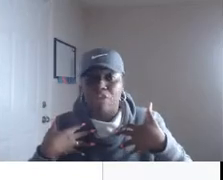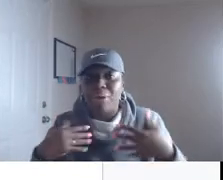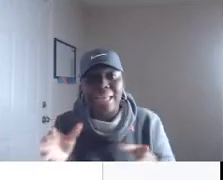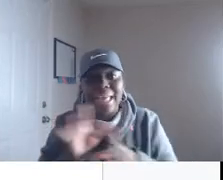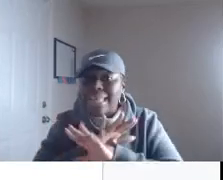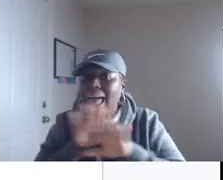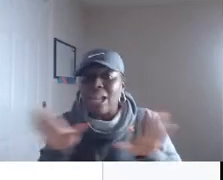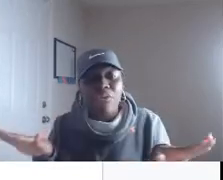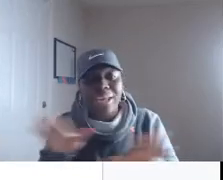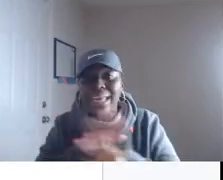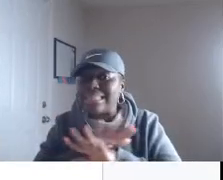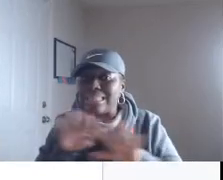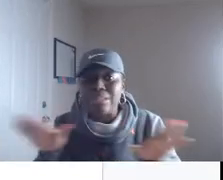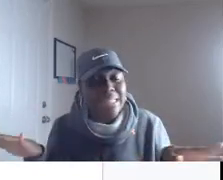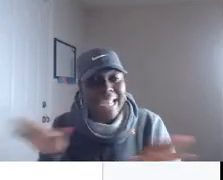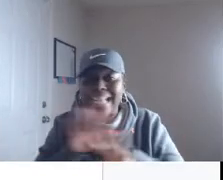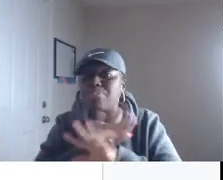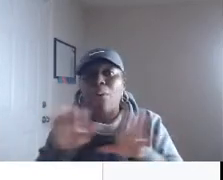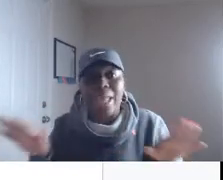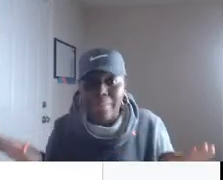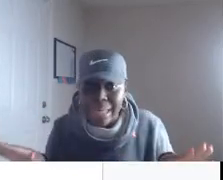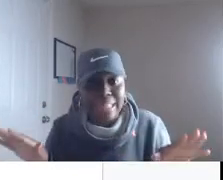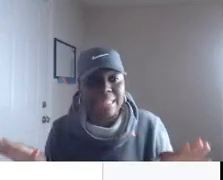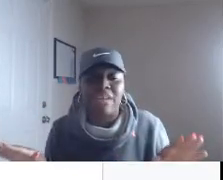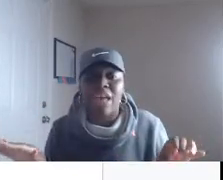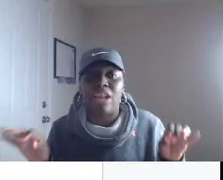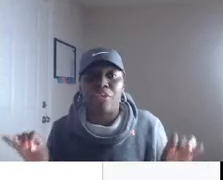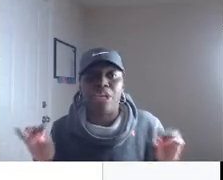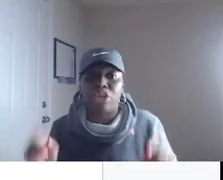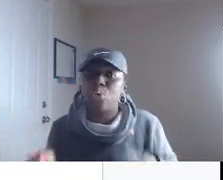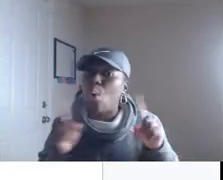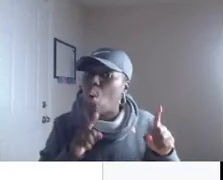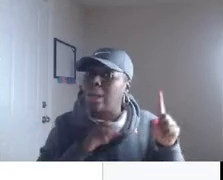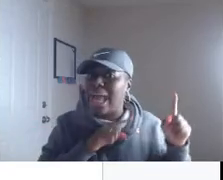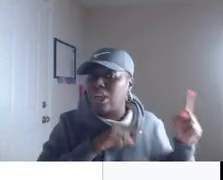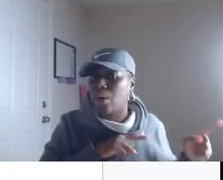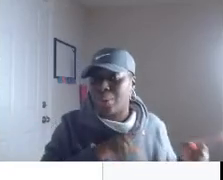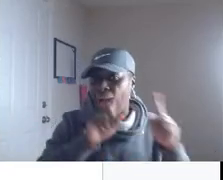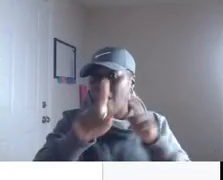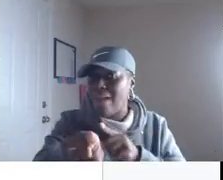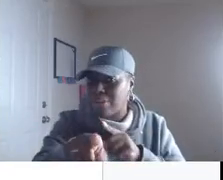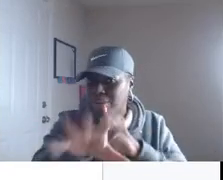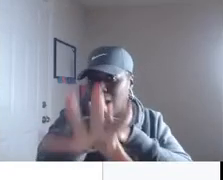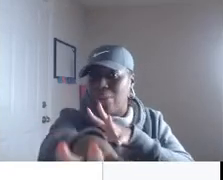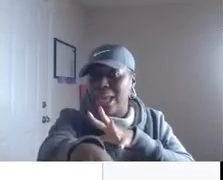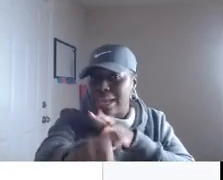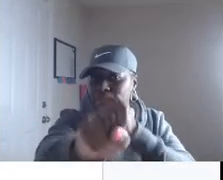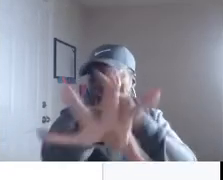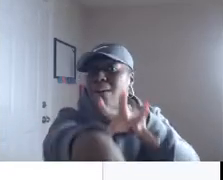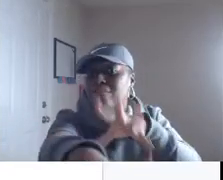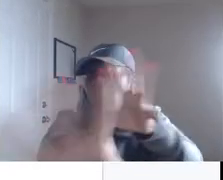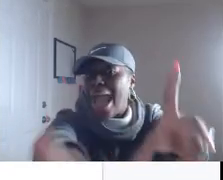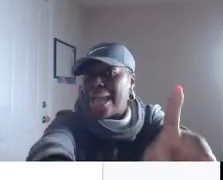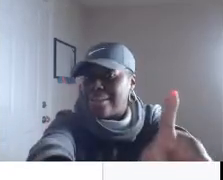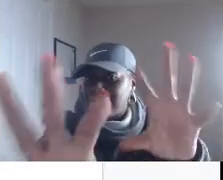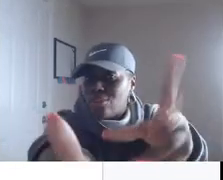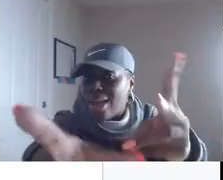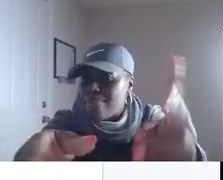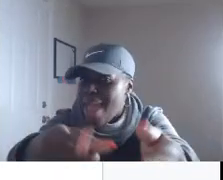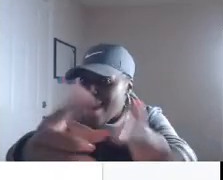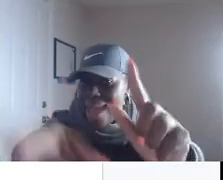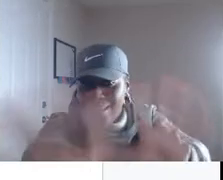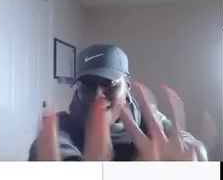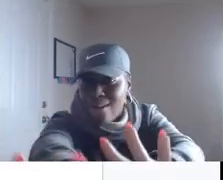in the state of california california is it's prohibited in the state of california to do online notary however don't leave however wait